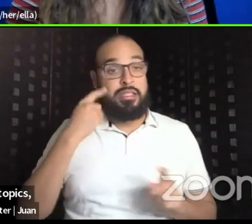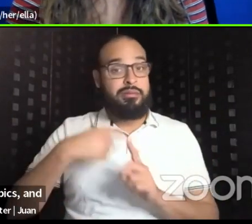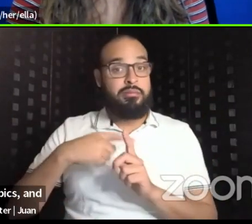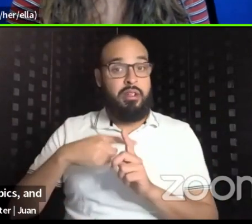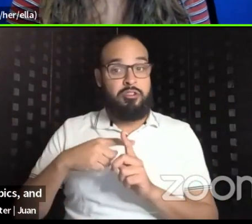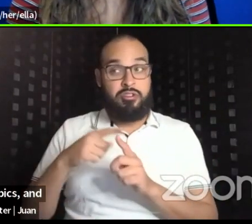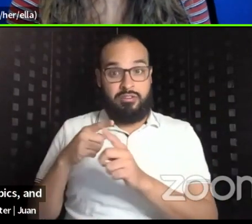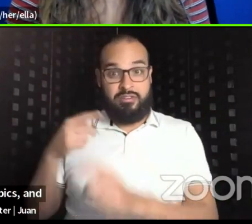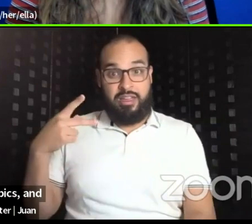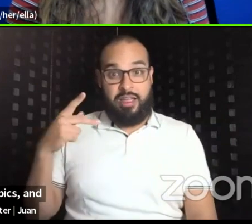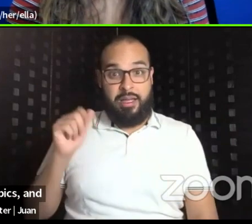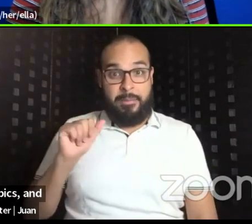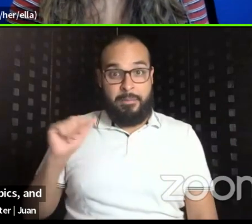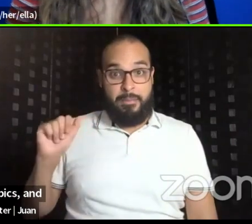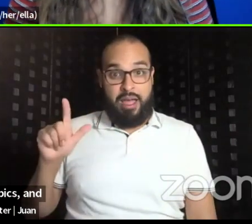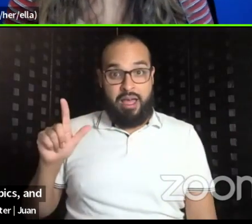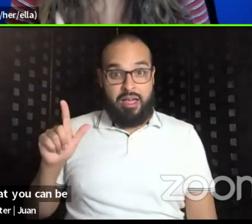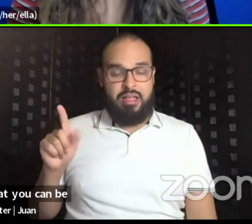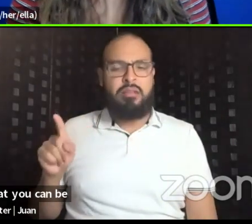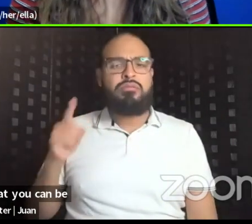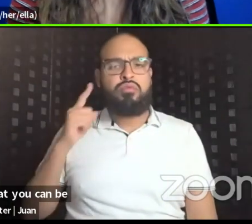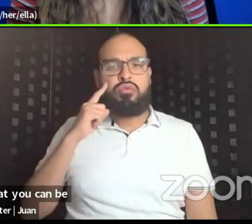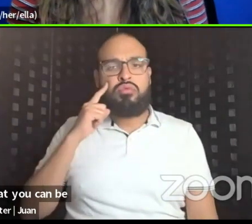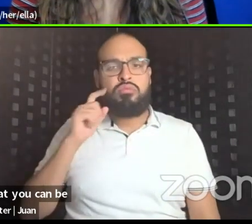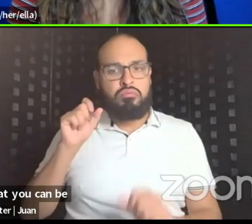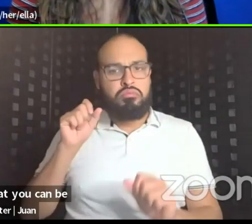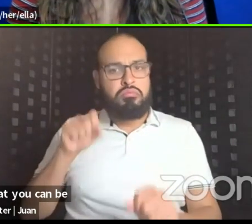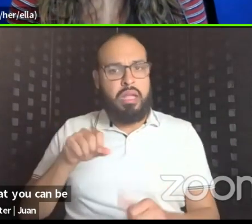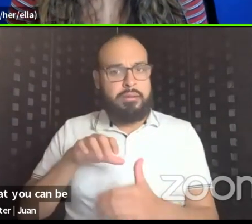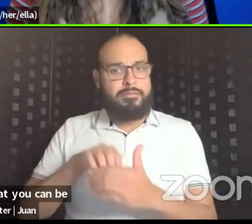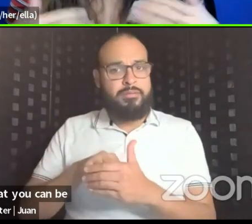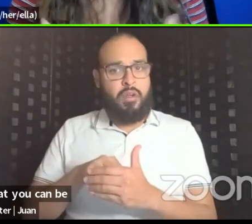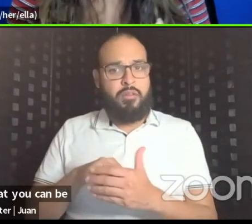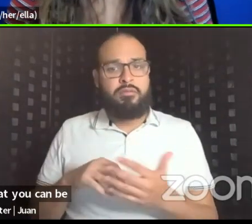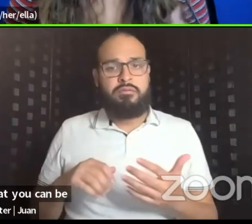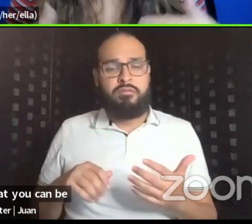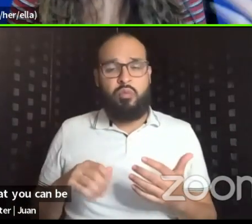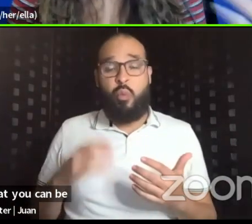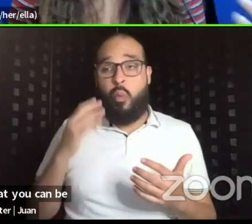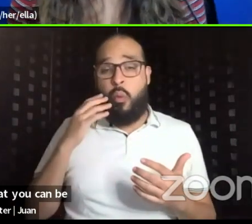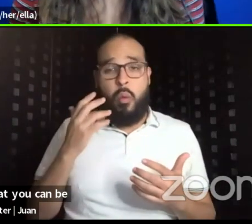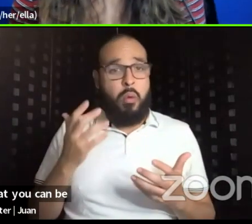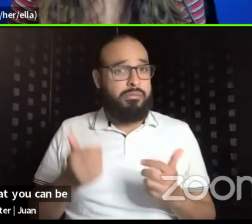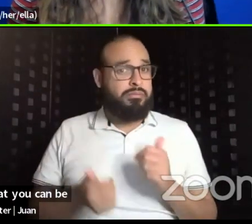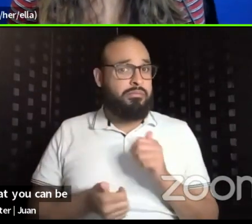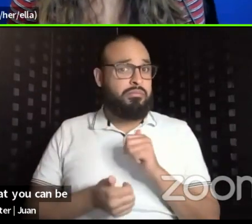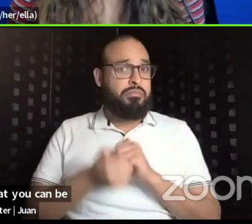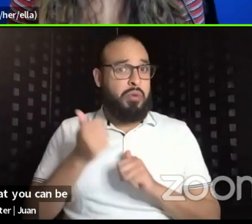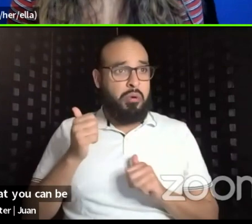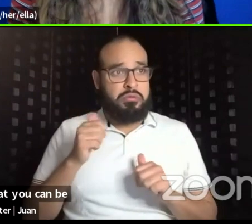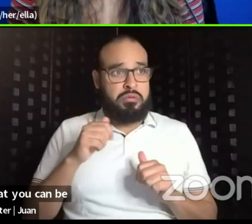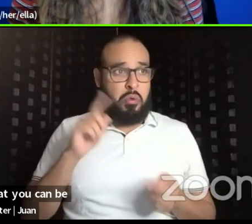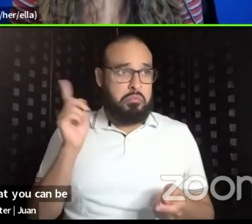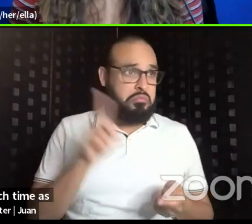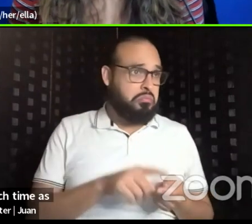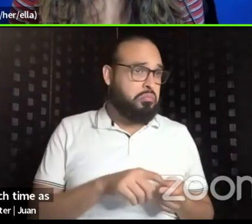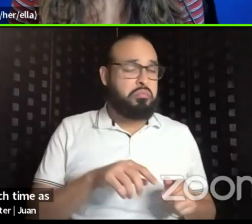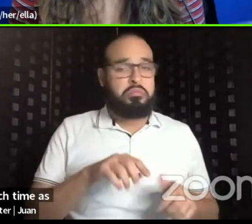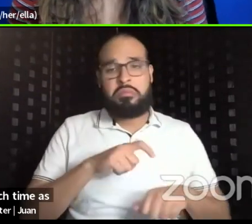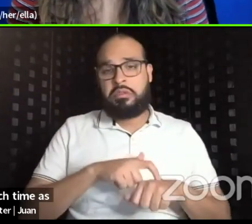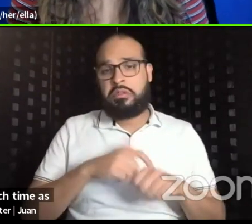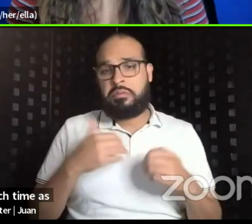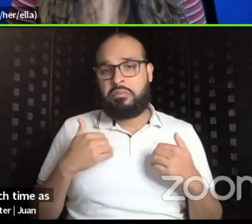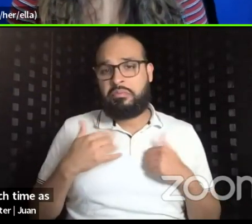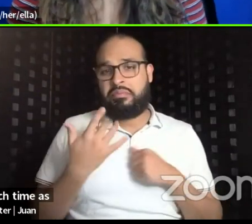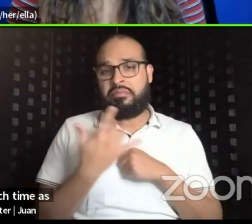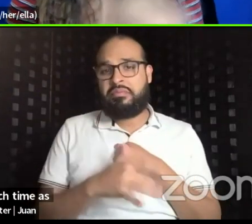can, uh, be involved, um, with as little or as much time as you have.